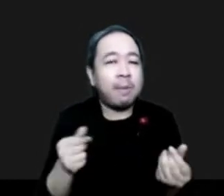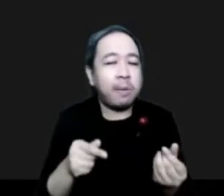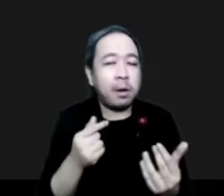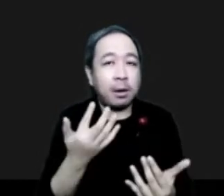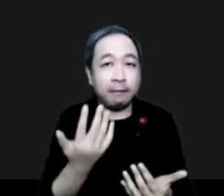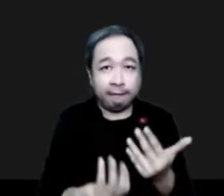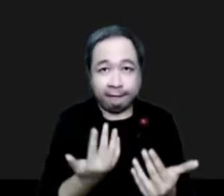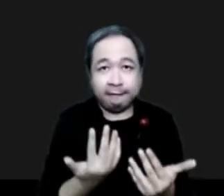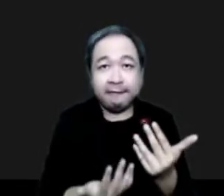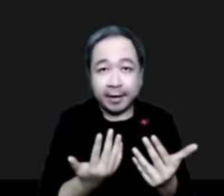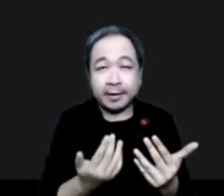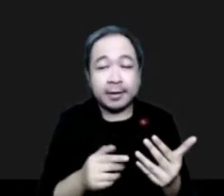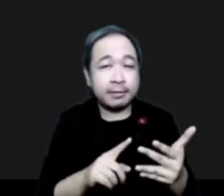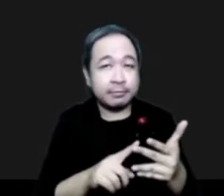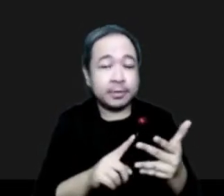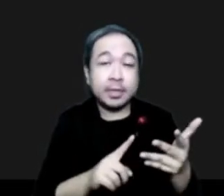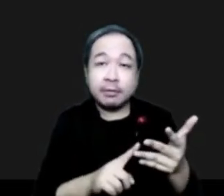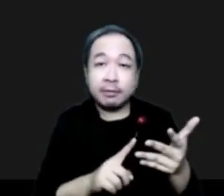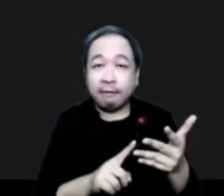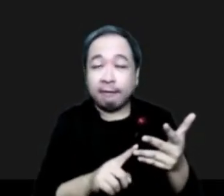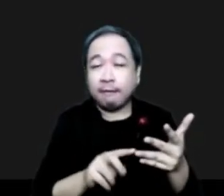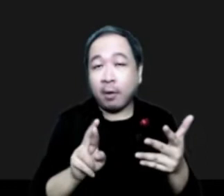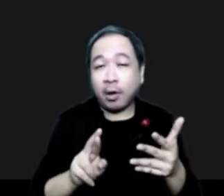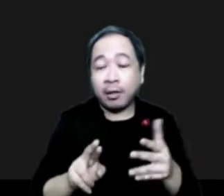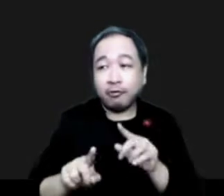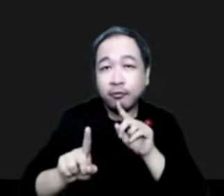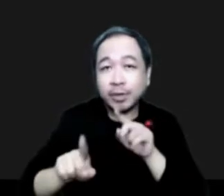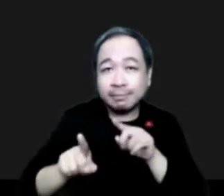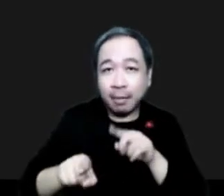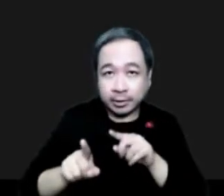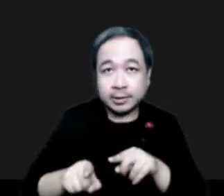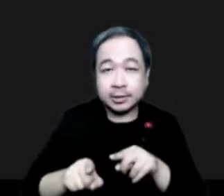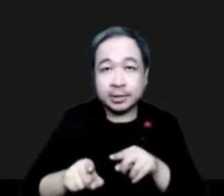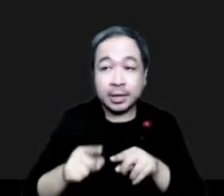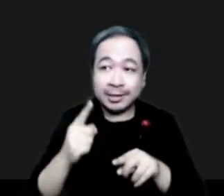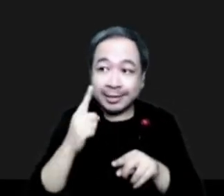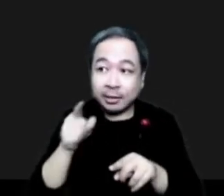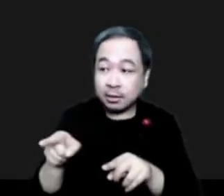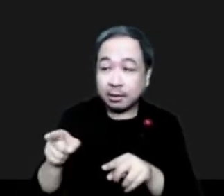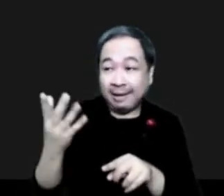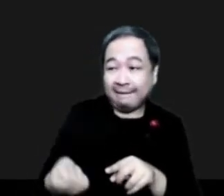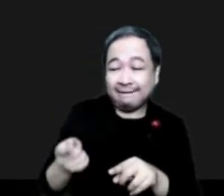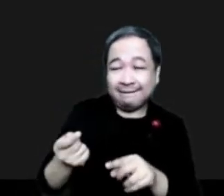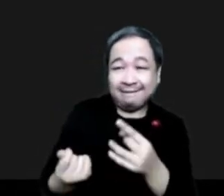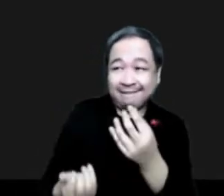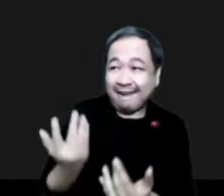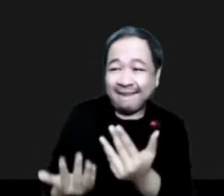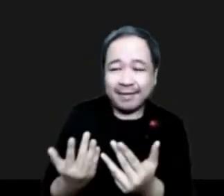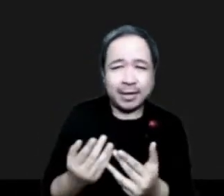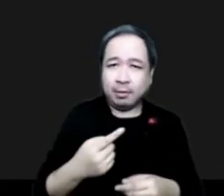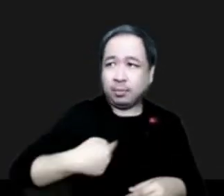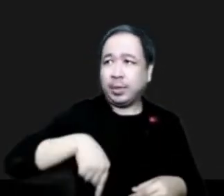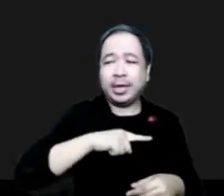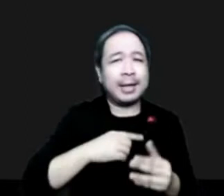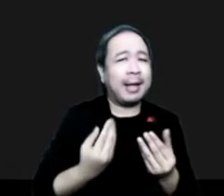Fourth R is response, in case of fires taking place, taking action, ensuring appropriate responses to